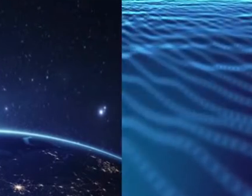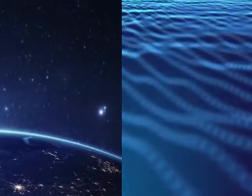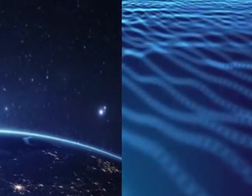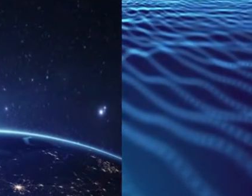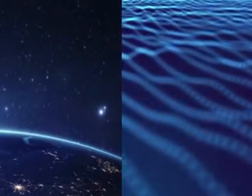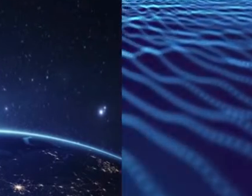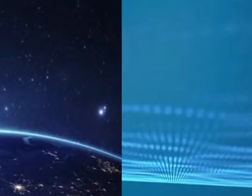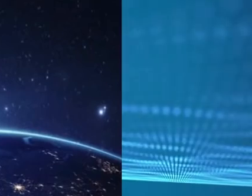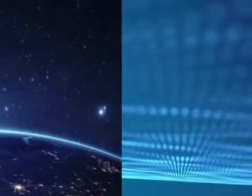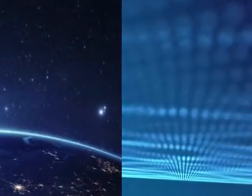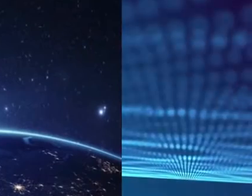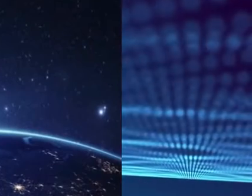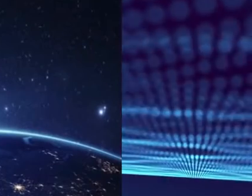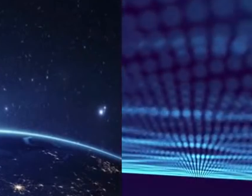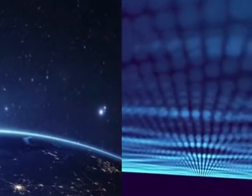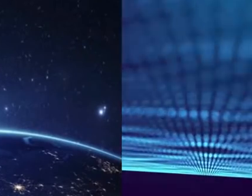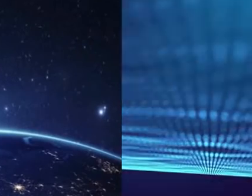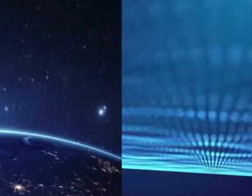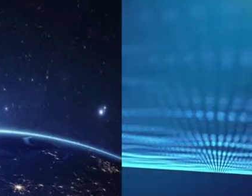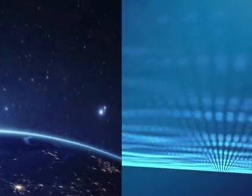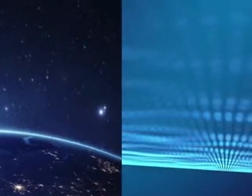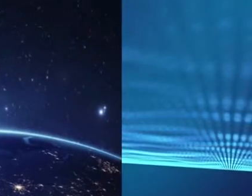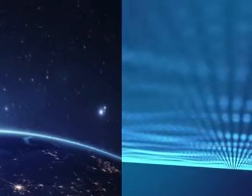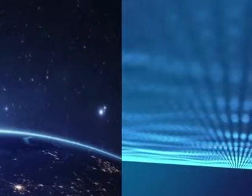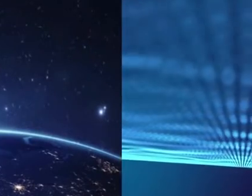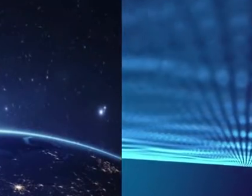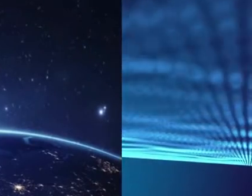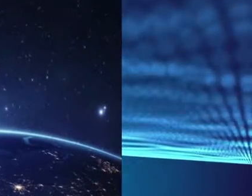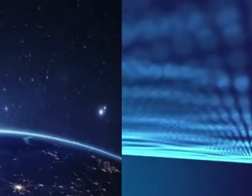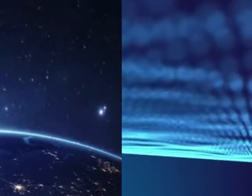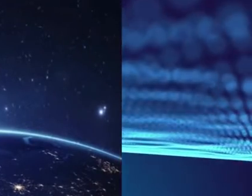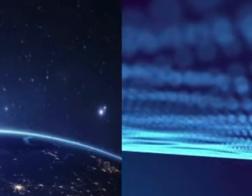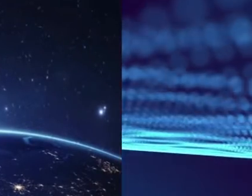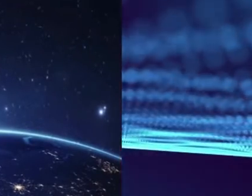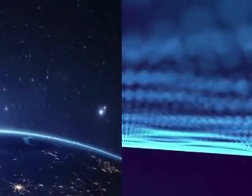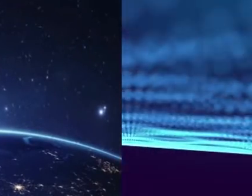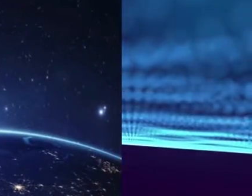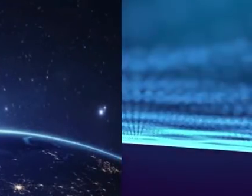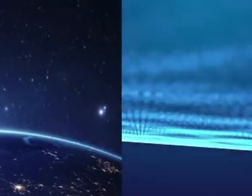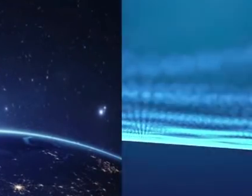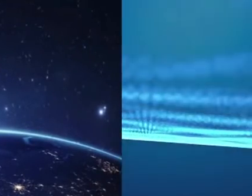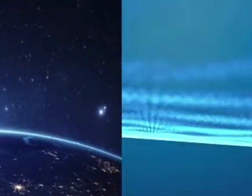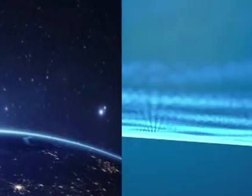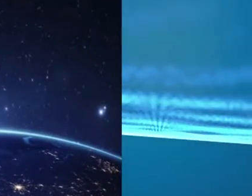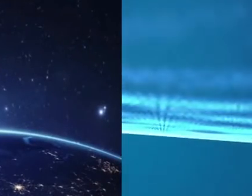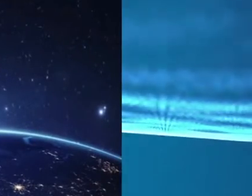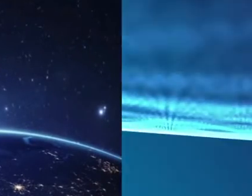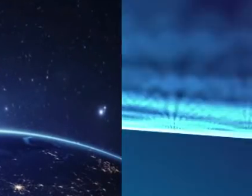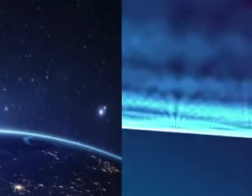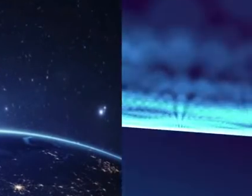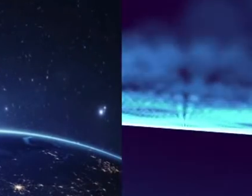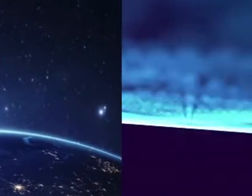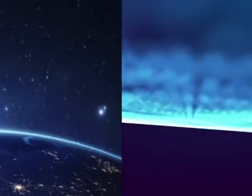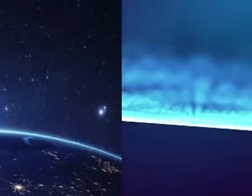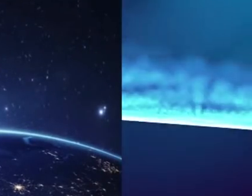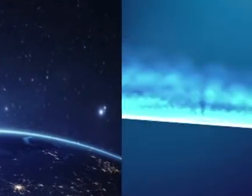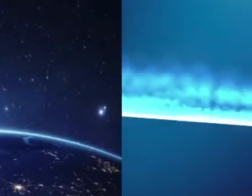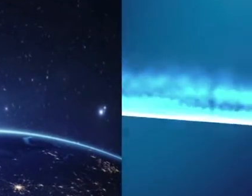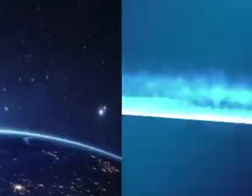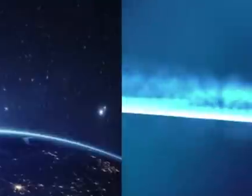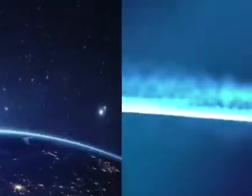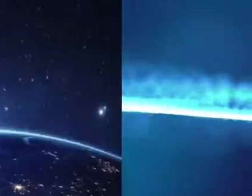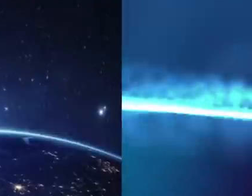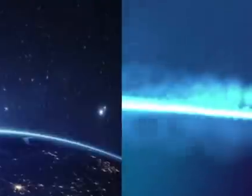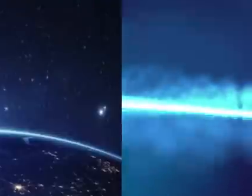24 hours around the clock once they are on. It is those doctors and other healthcare professionals,